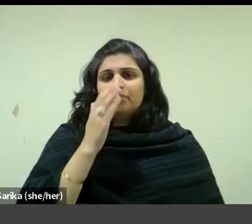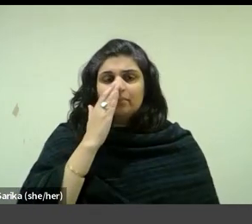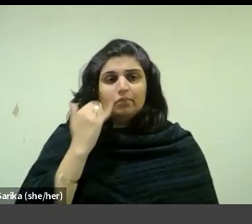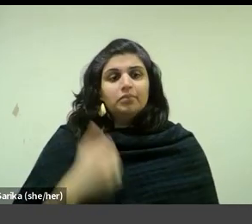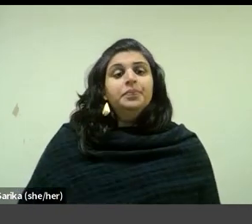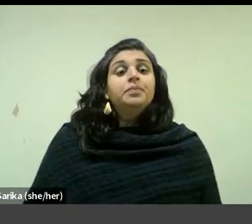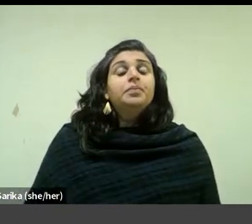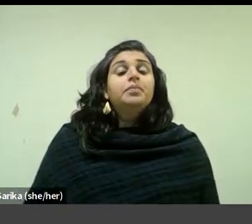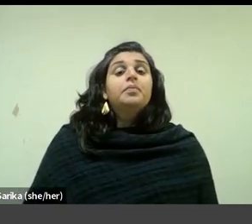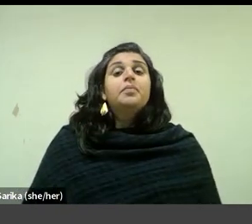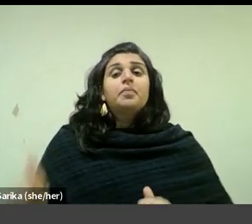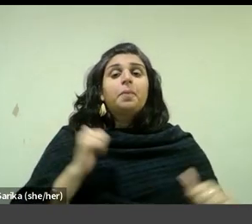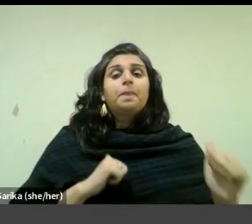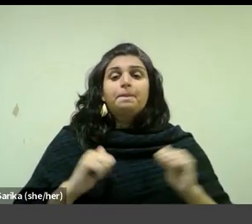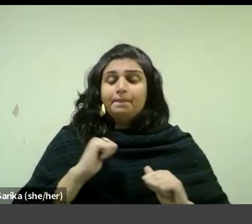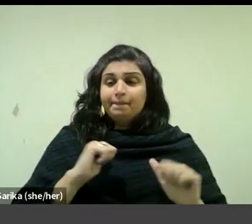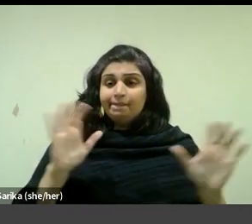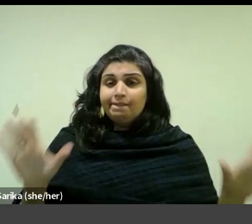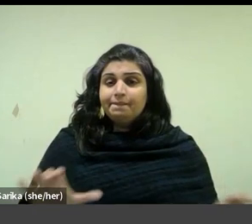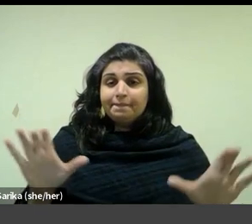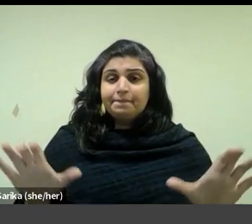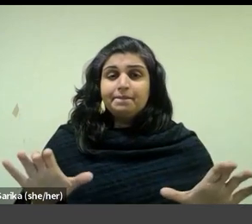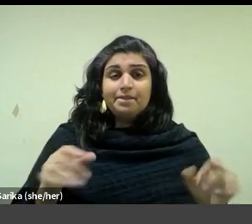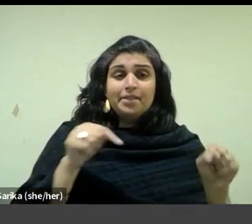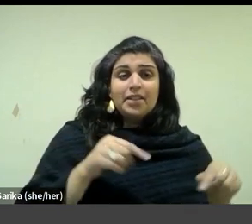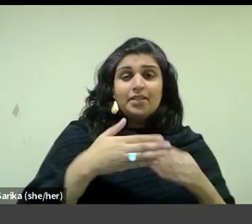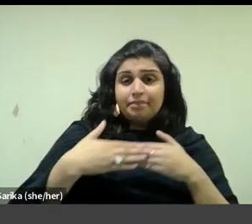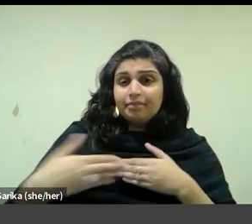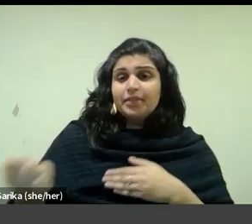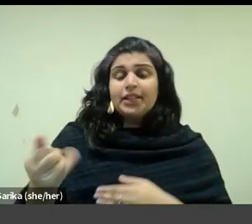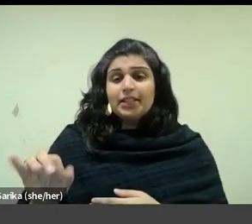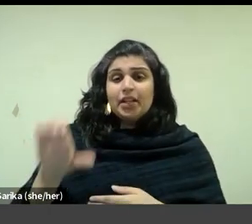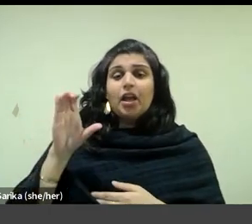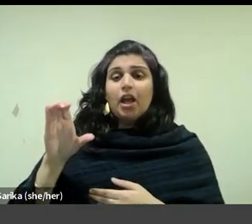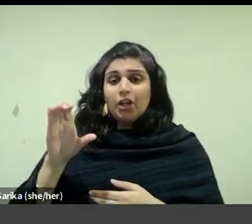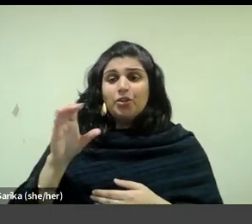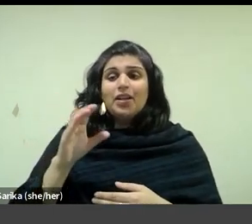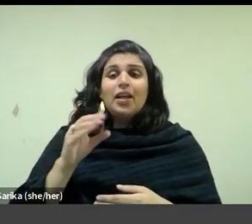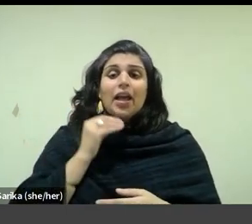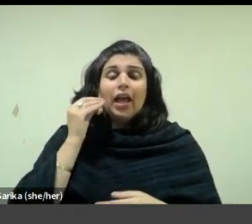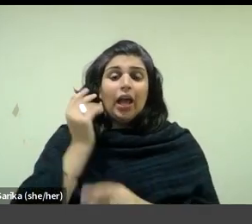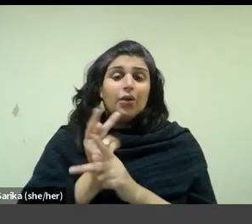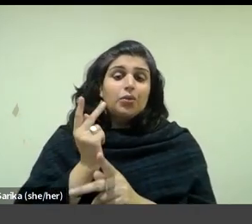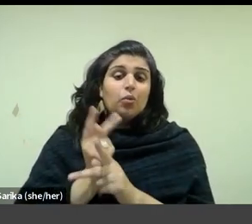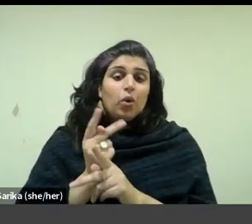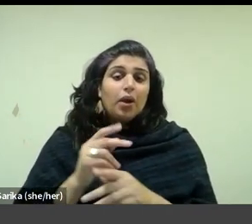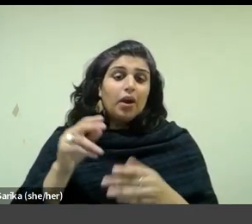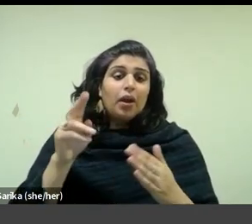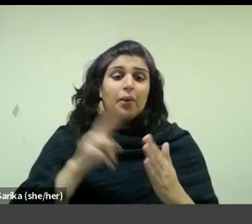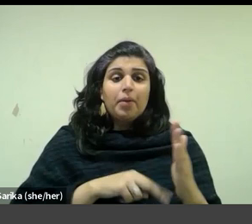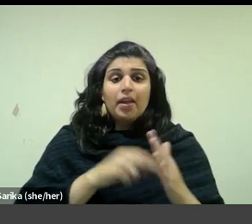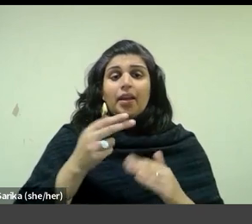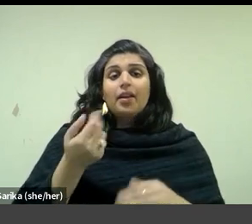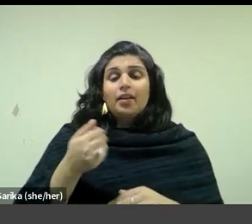The performative gestures of this and other post 1900 housework paintings, including the much later Madame